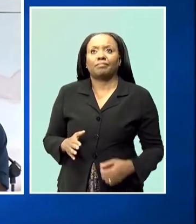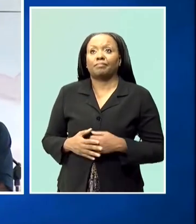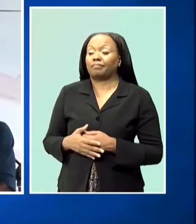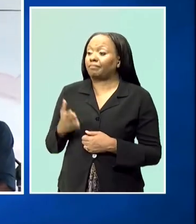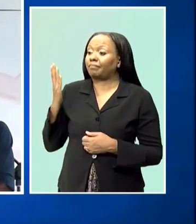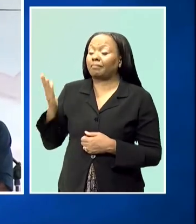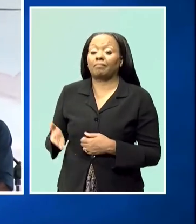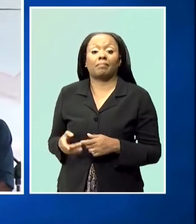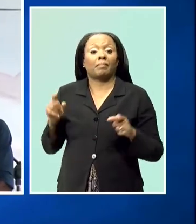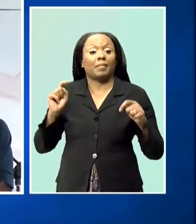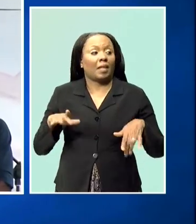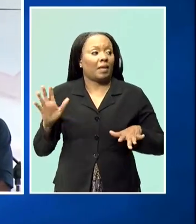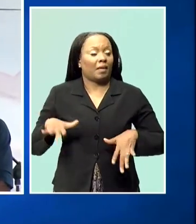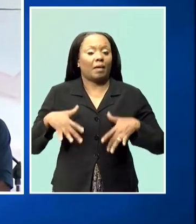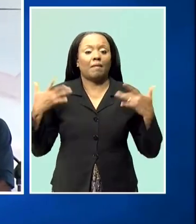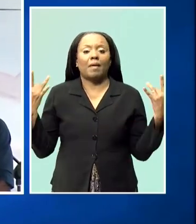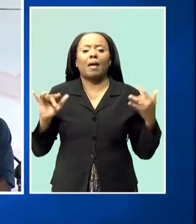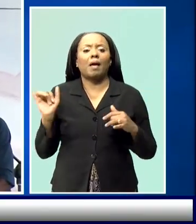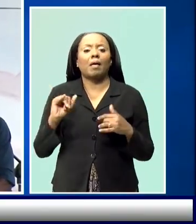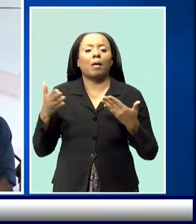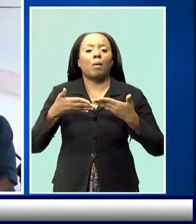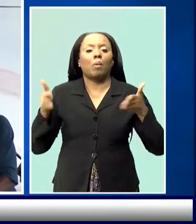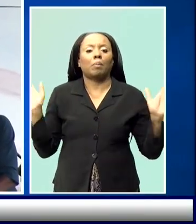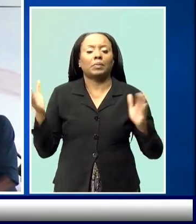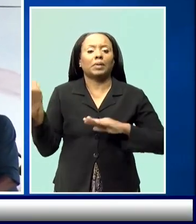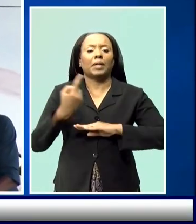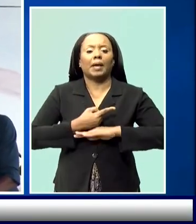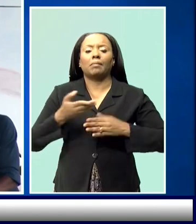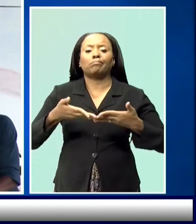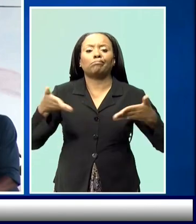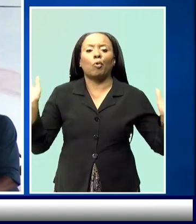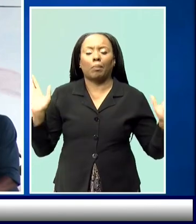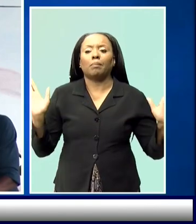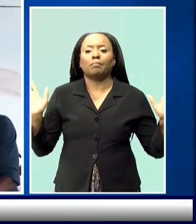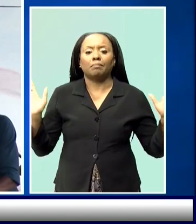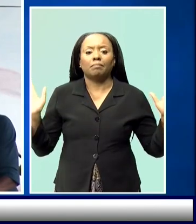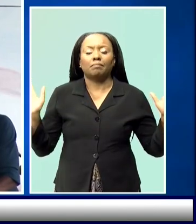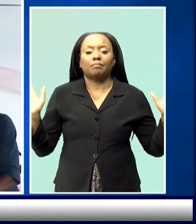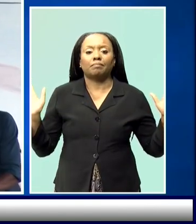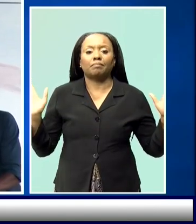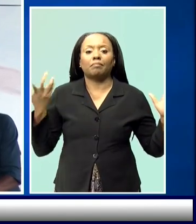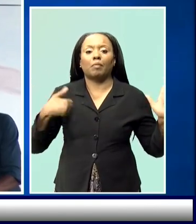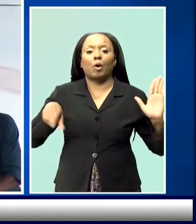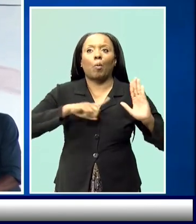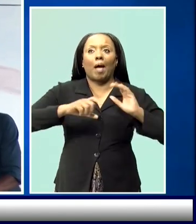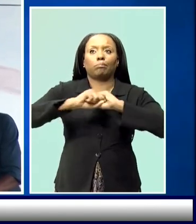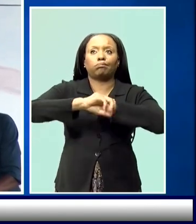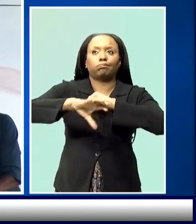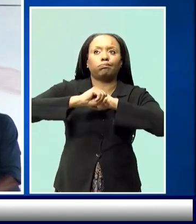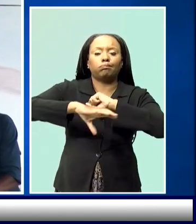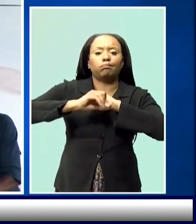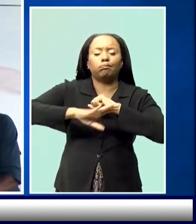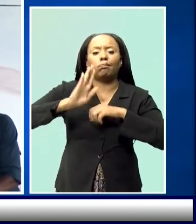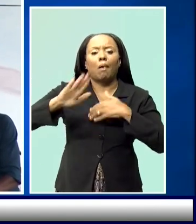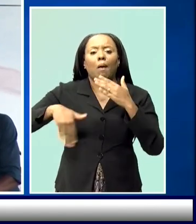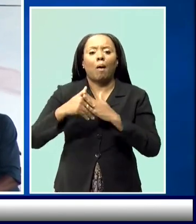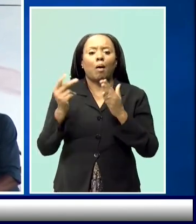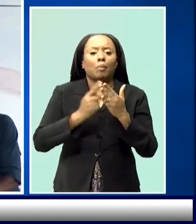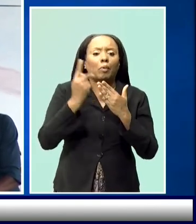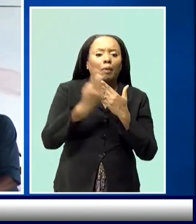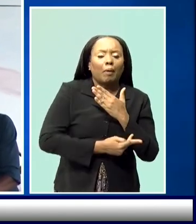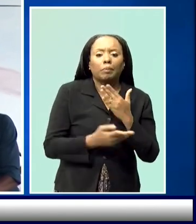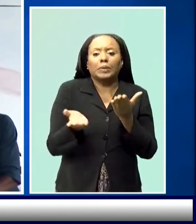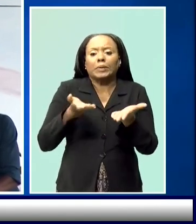event is the Open Day celebration where we are promoting the programs, the services